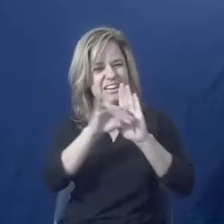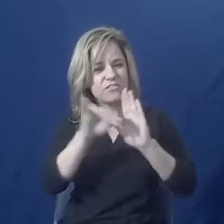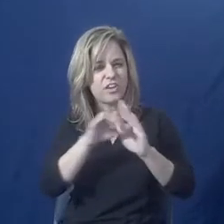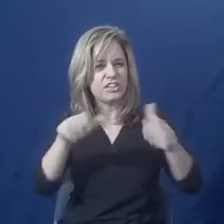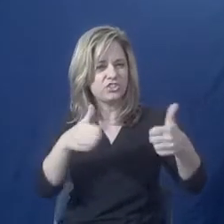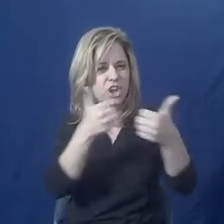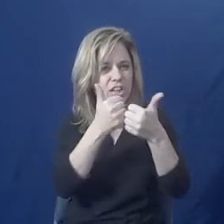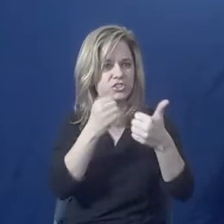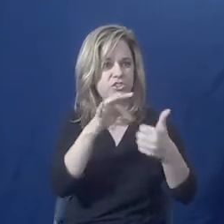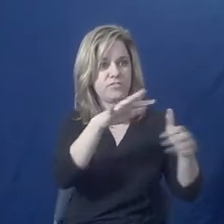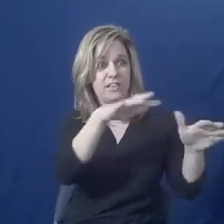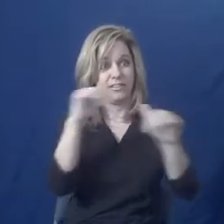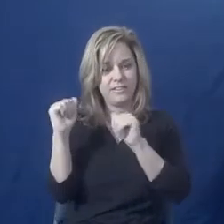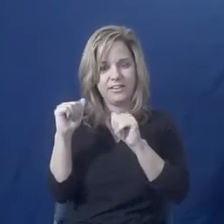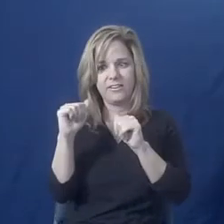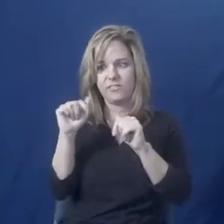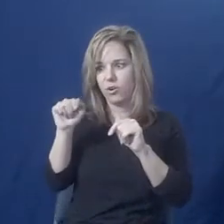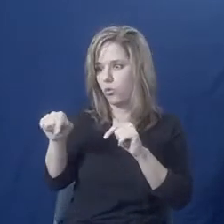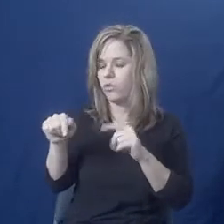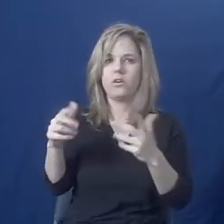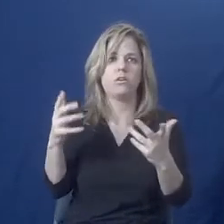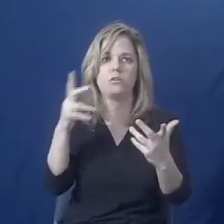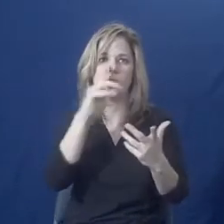situation they're in and going somewhere else?